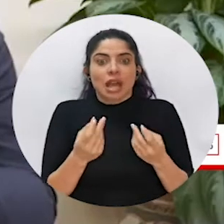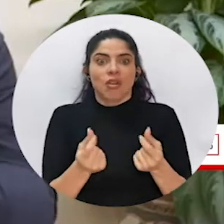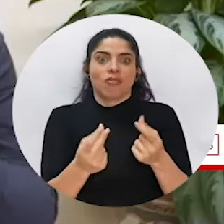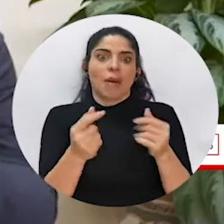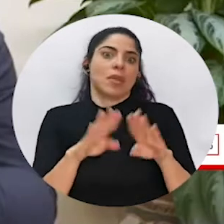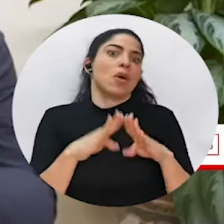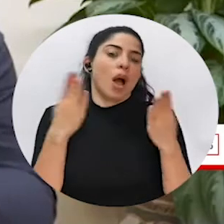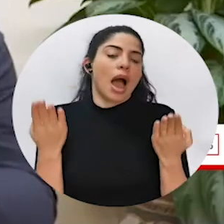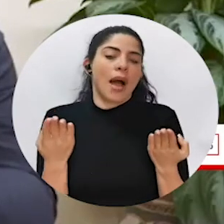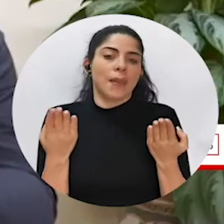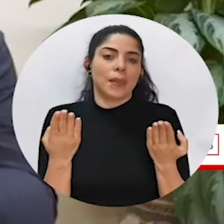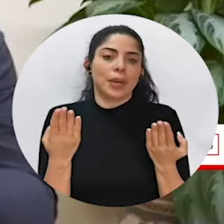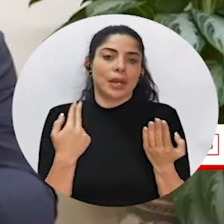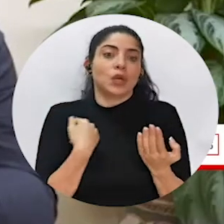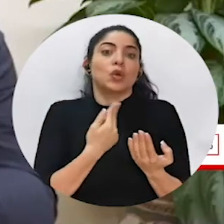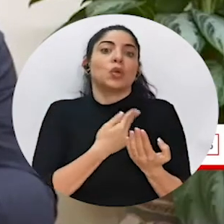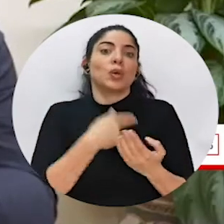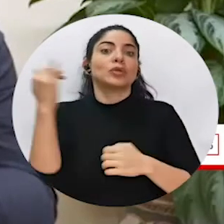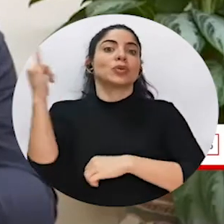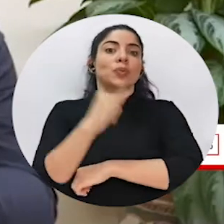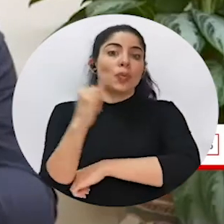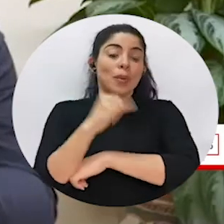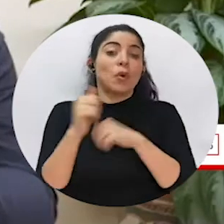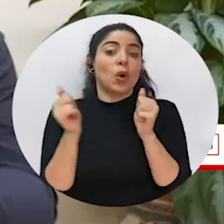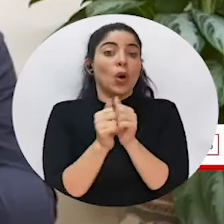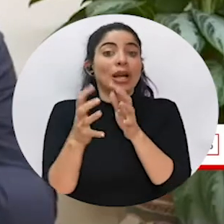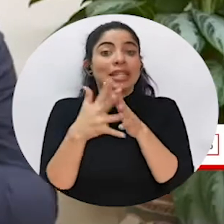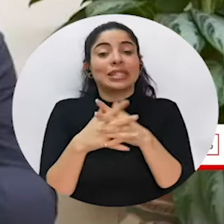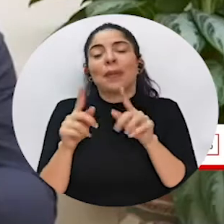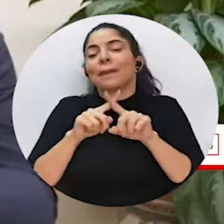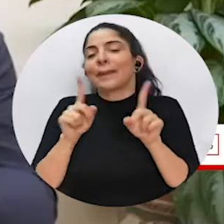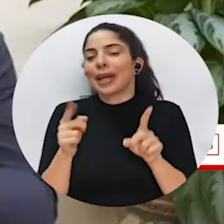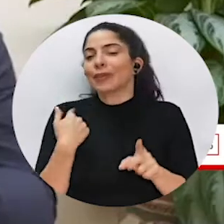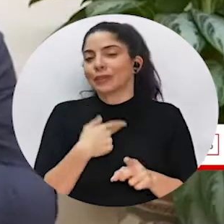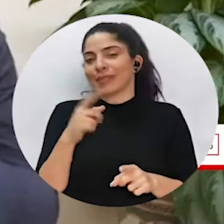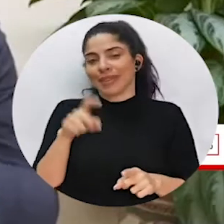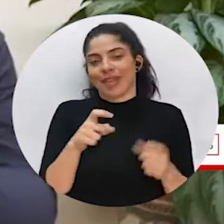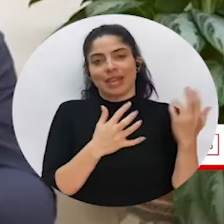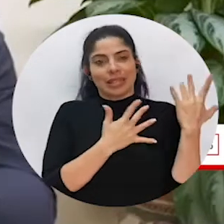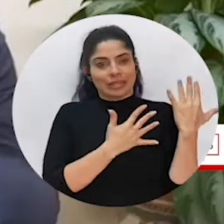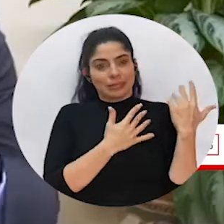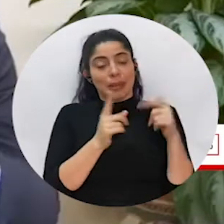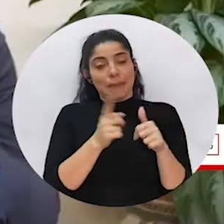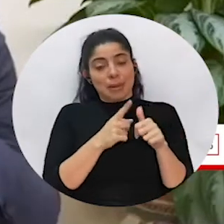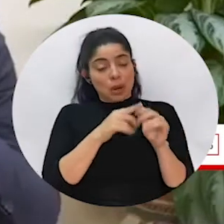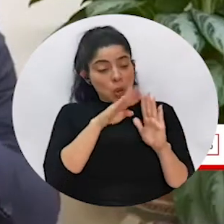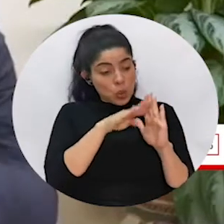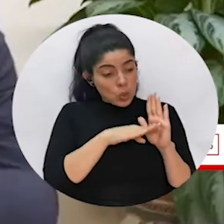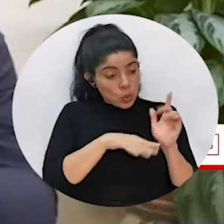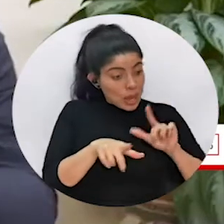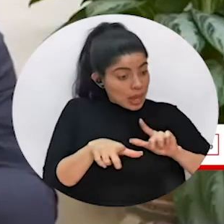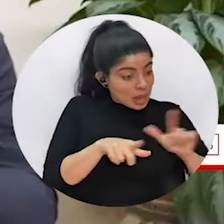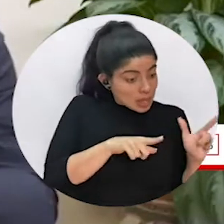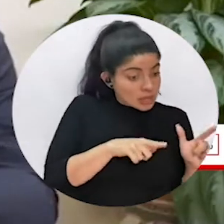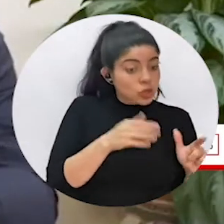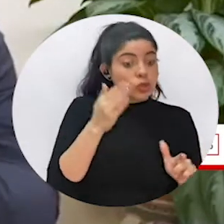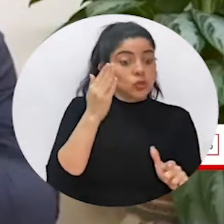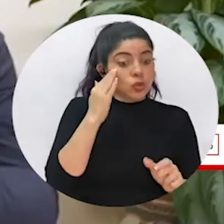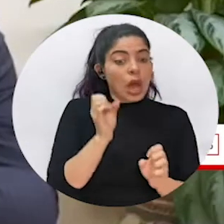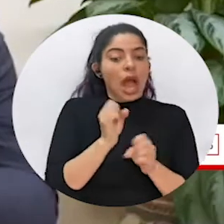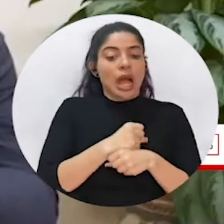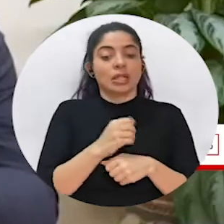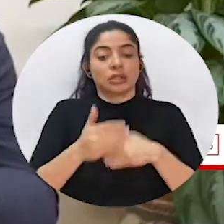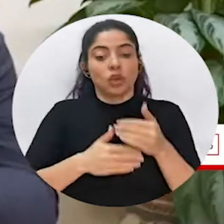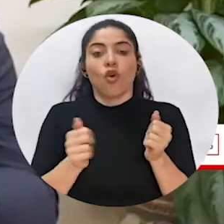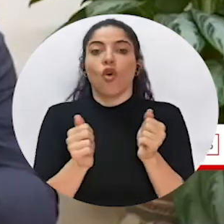fastest manner, to reopen our space flights with the United States. But then we need to wait to have the protocols in place